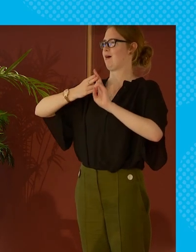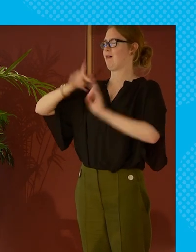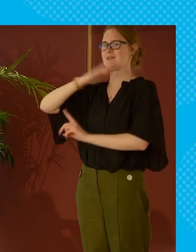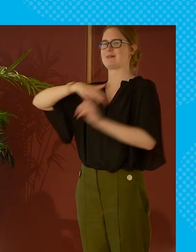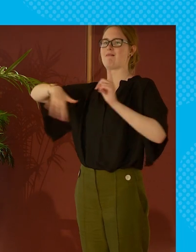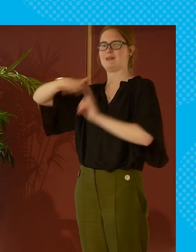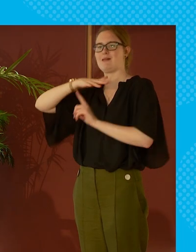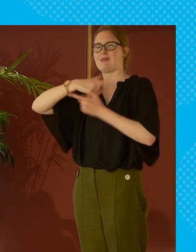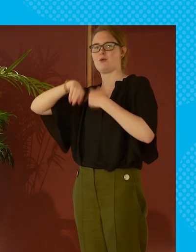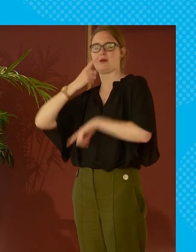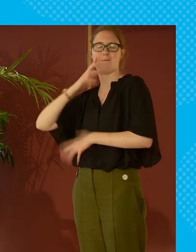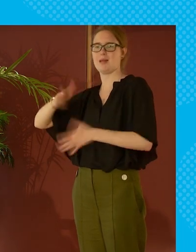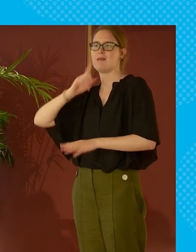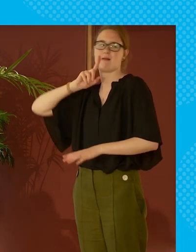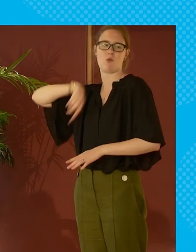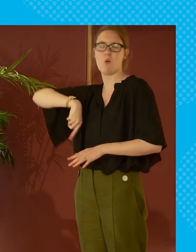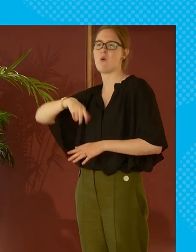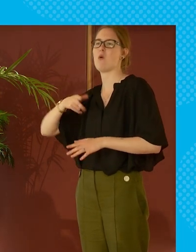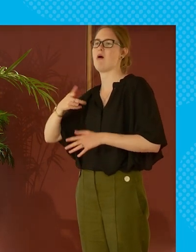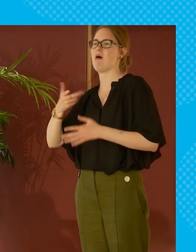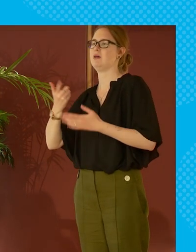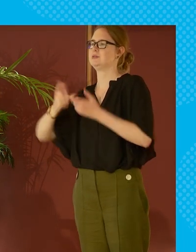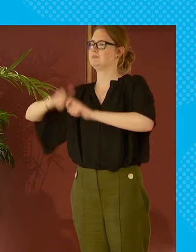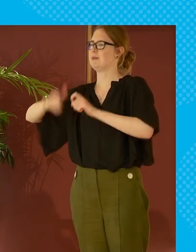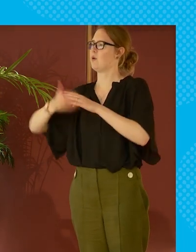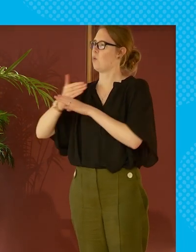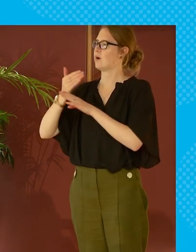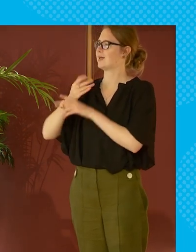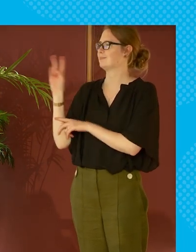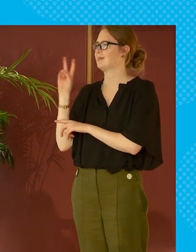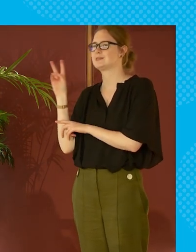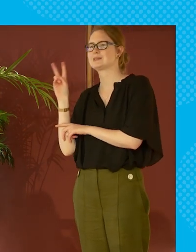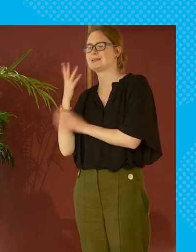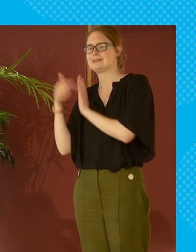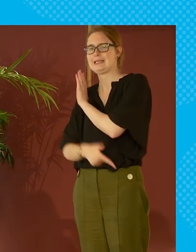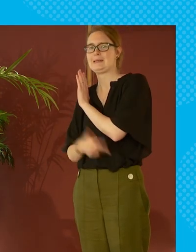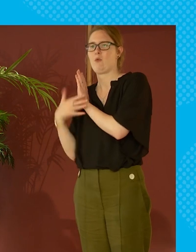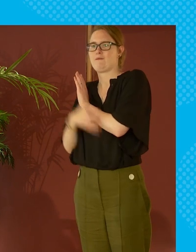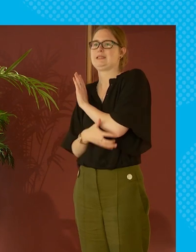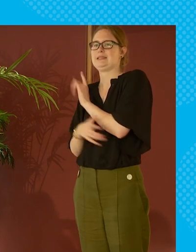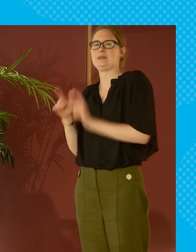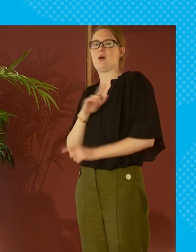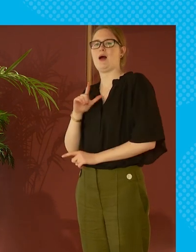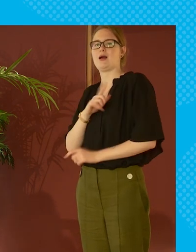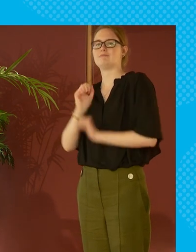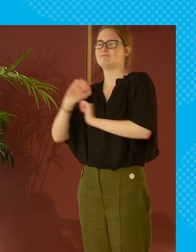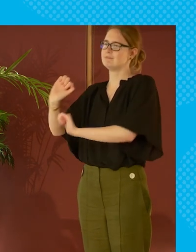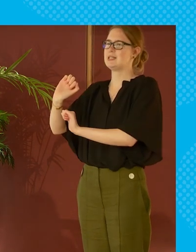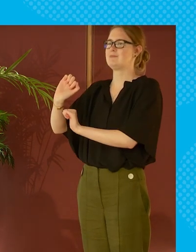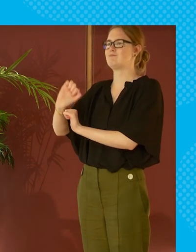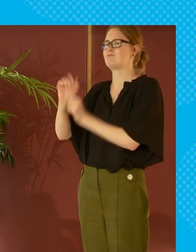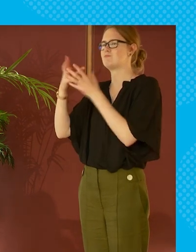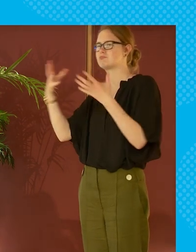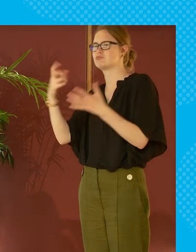stigma within our society that we ignore the plight of working age adults in very deep poverty because they